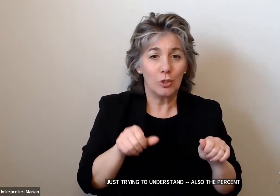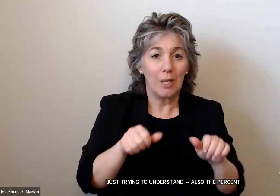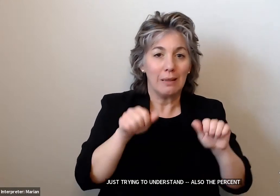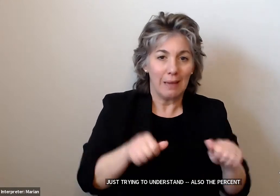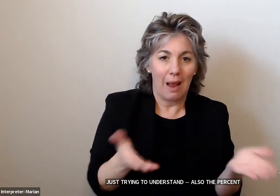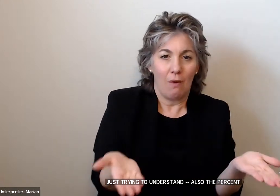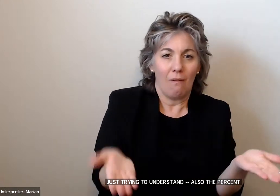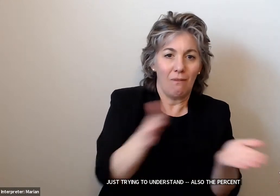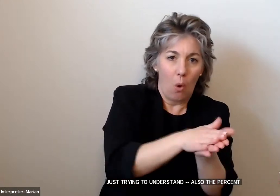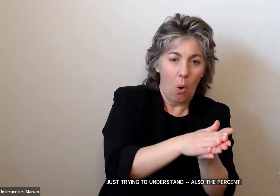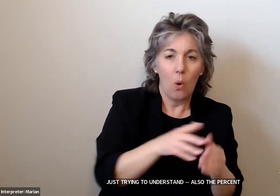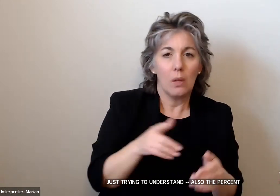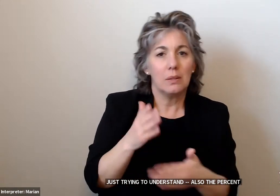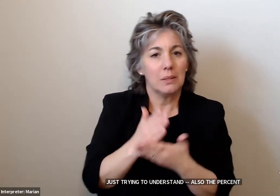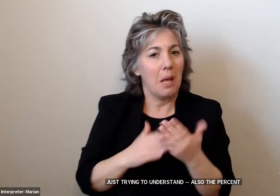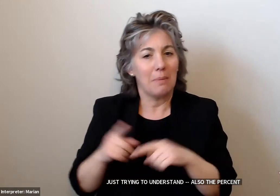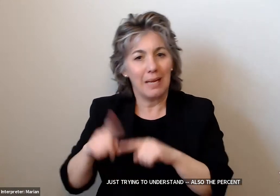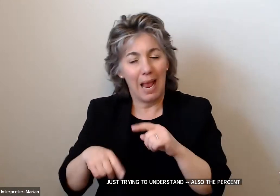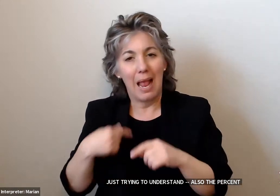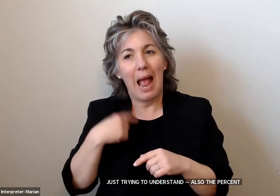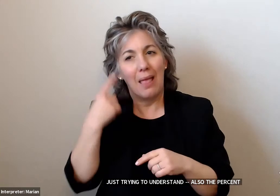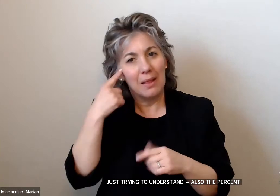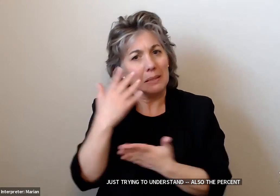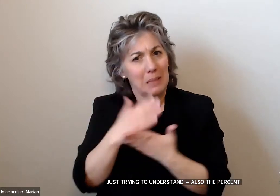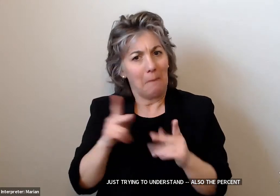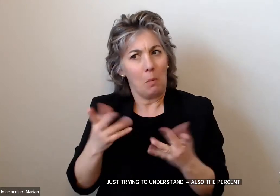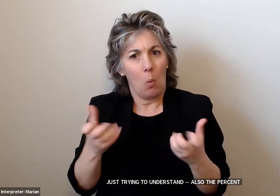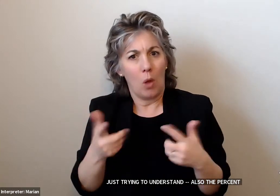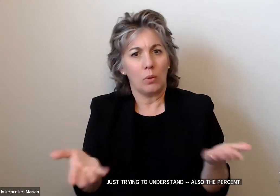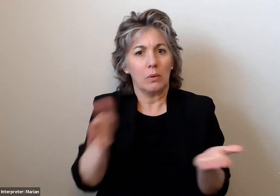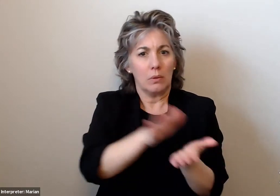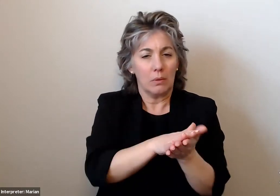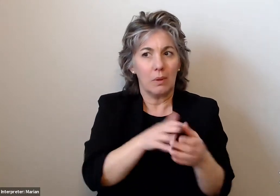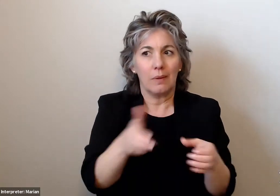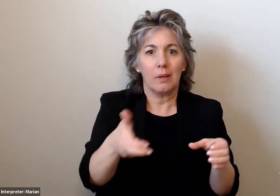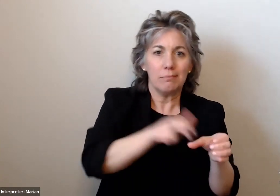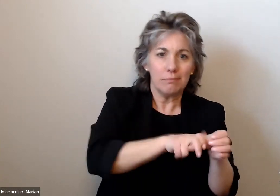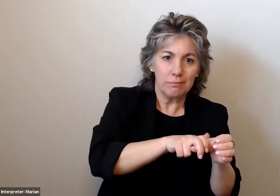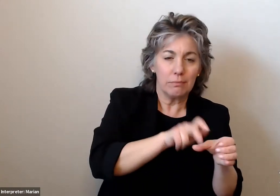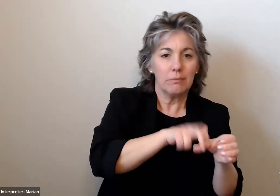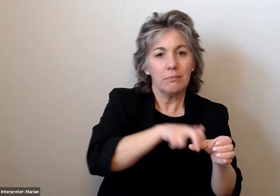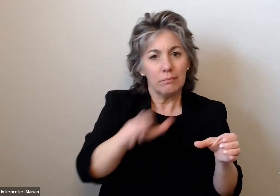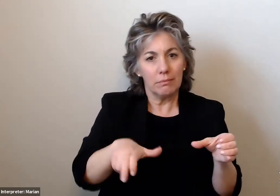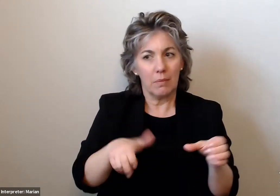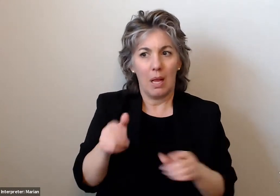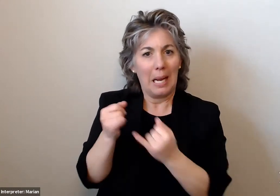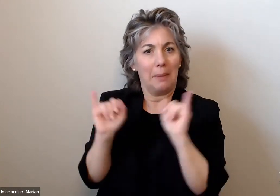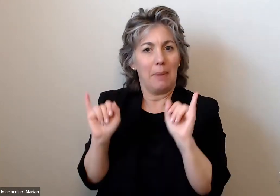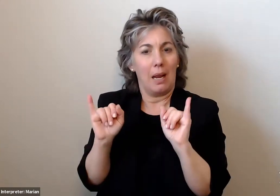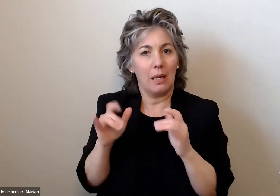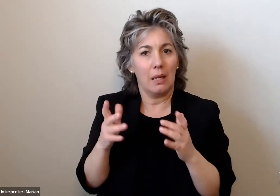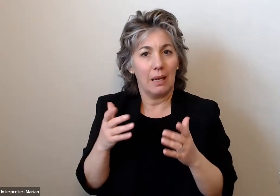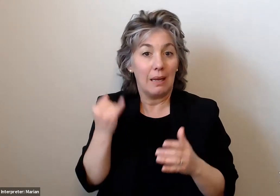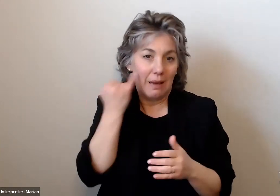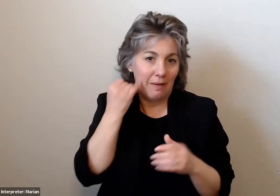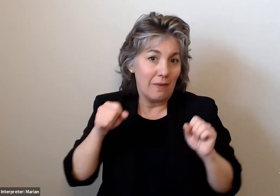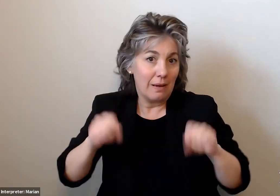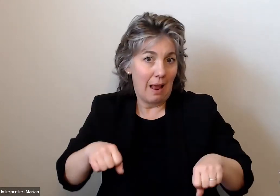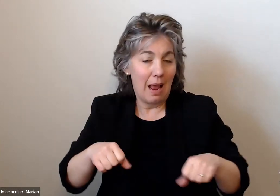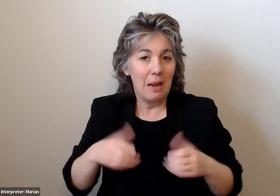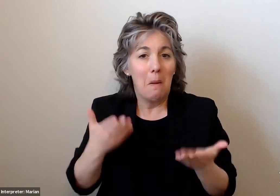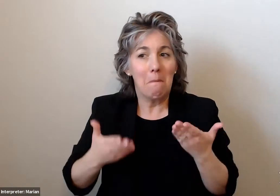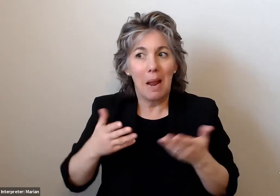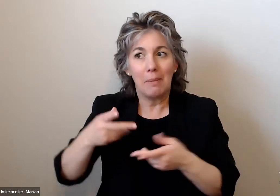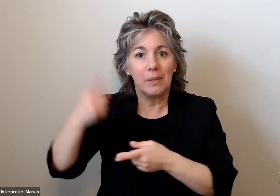Just because I imagine some people want to fold the wheelchair and then ingress, egress themselves if they have the ability to. Maybe a